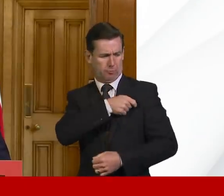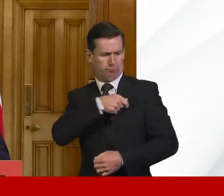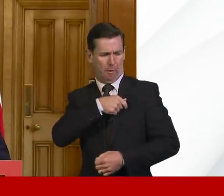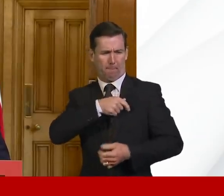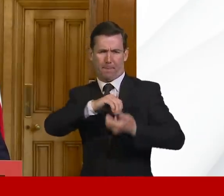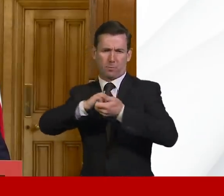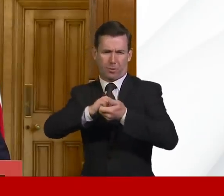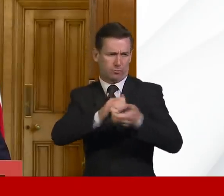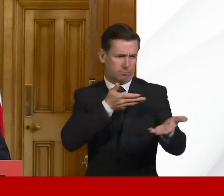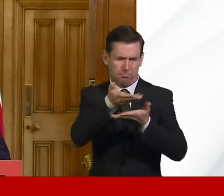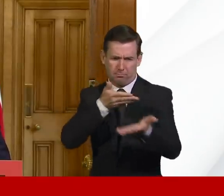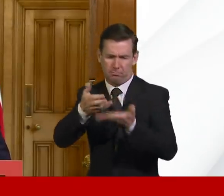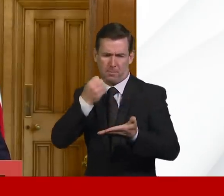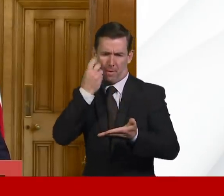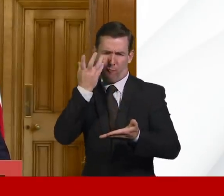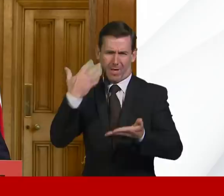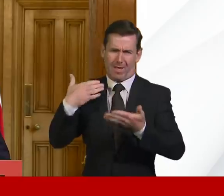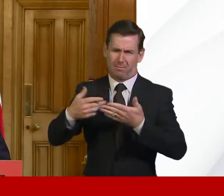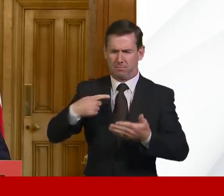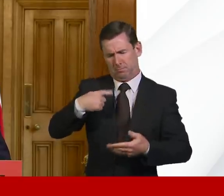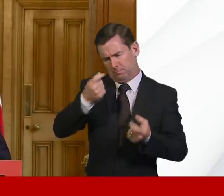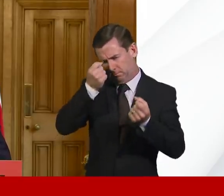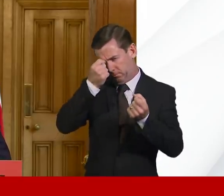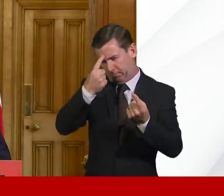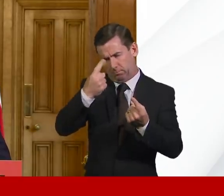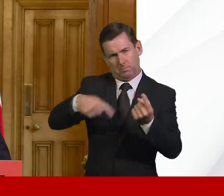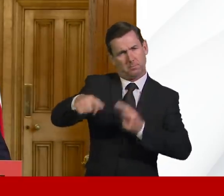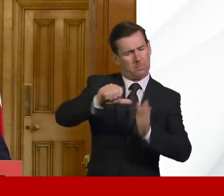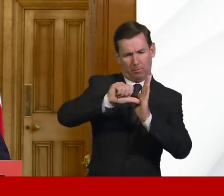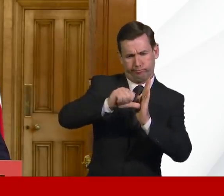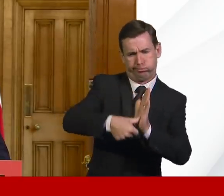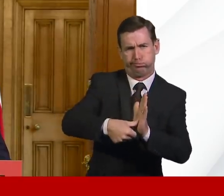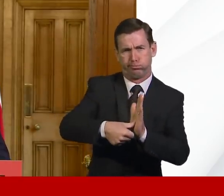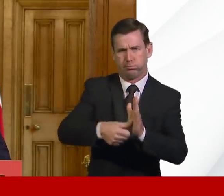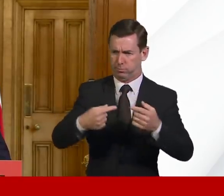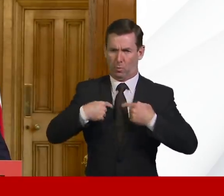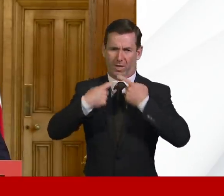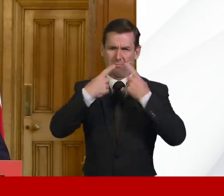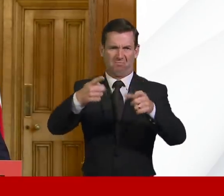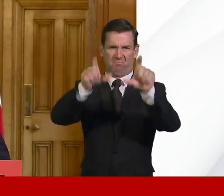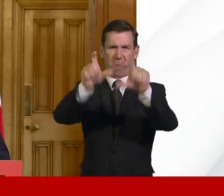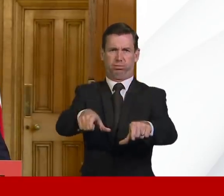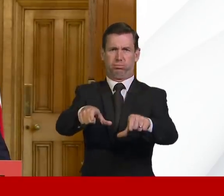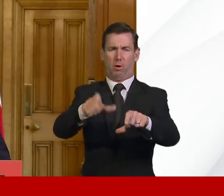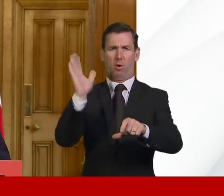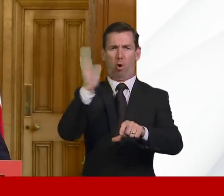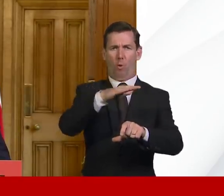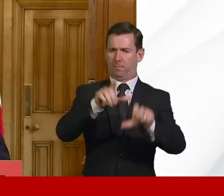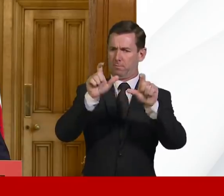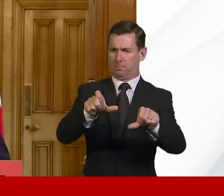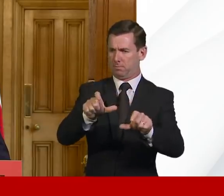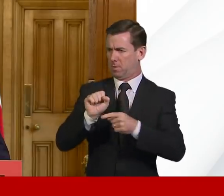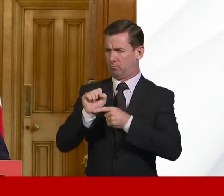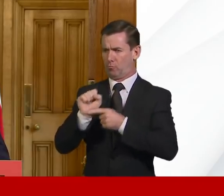just how tough the situation is. When we tell people to stay at home, to protect the NHS and